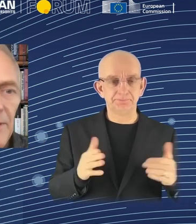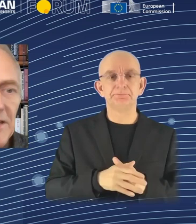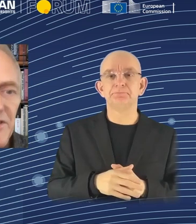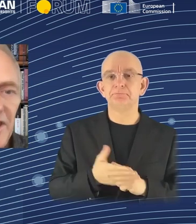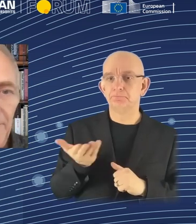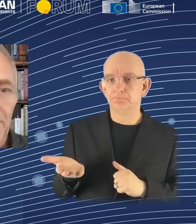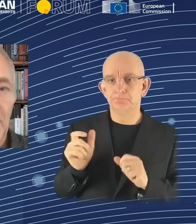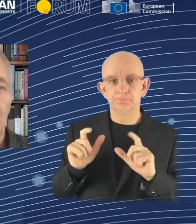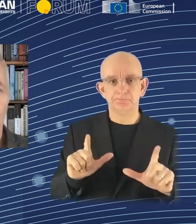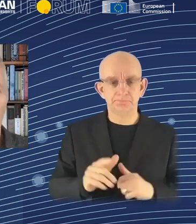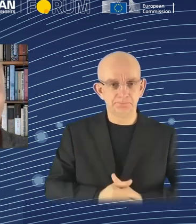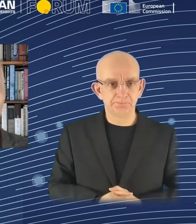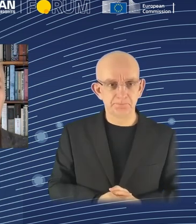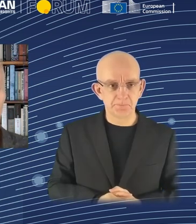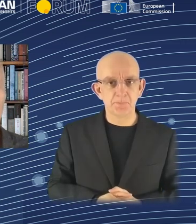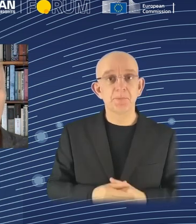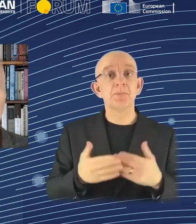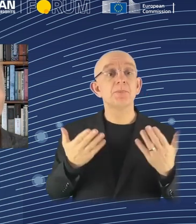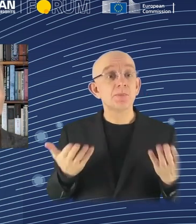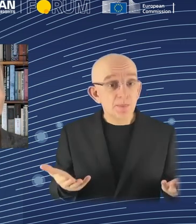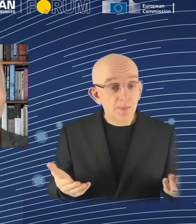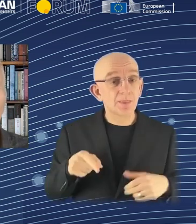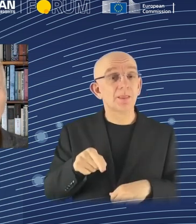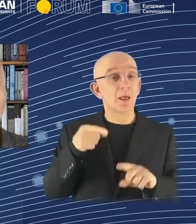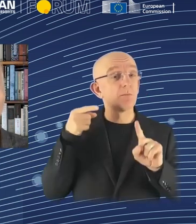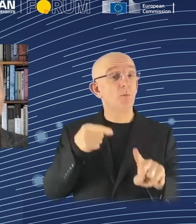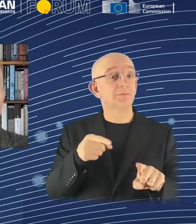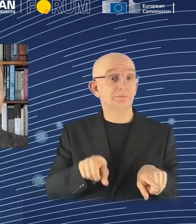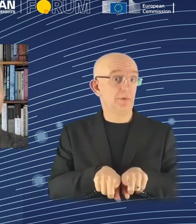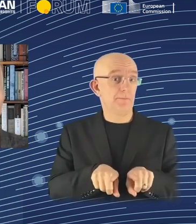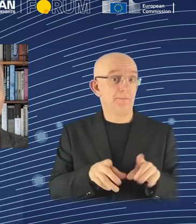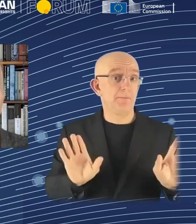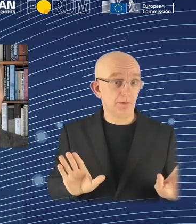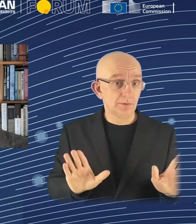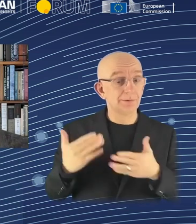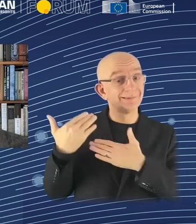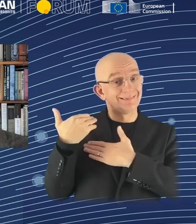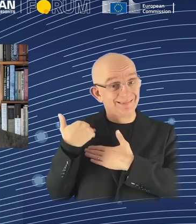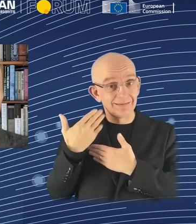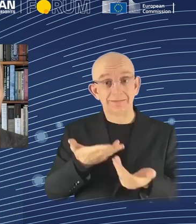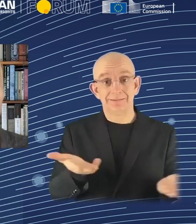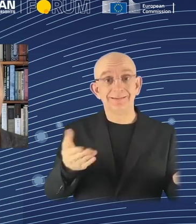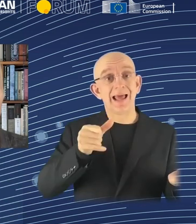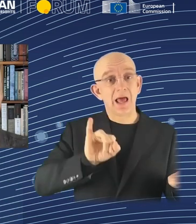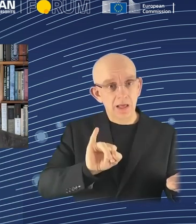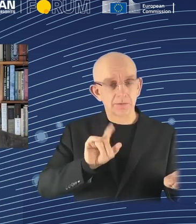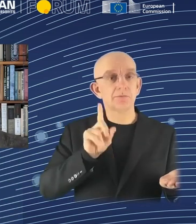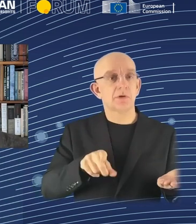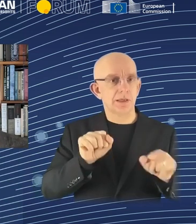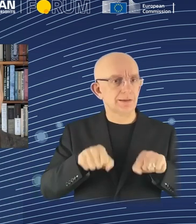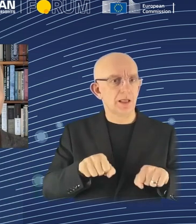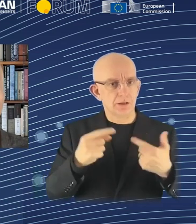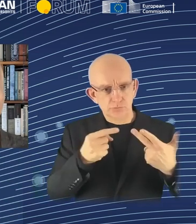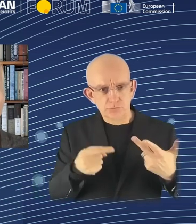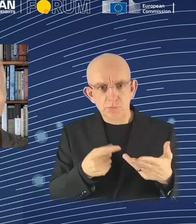Makes the same point. Responsible AI use has the potential to help solve urgent challenges while making